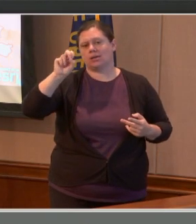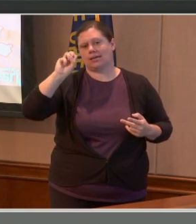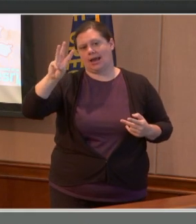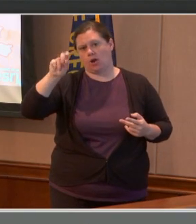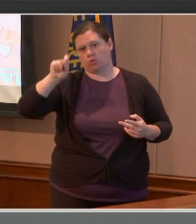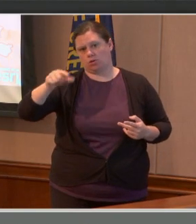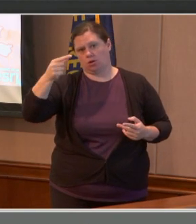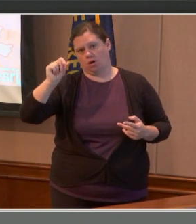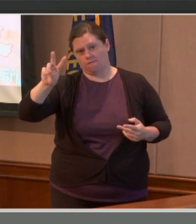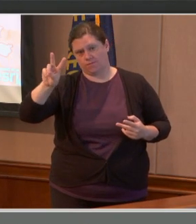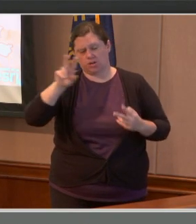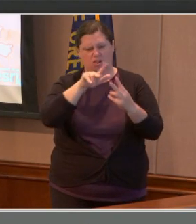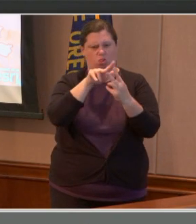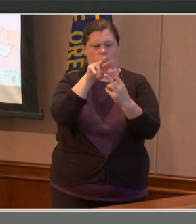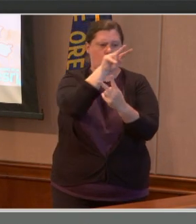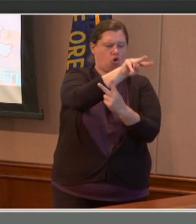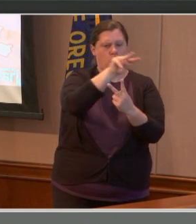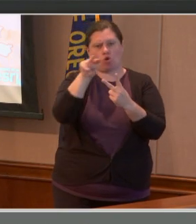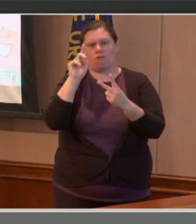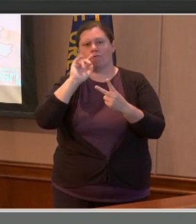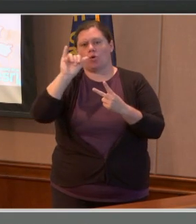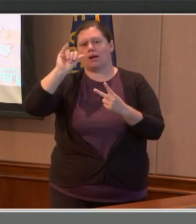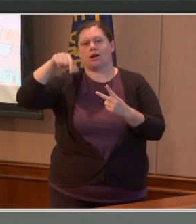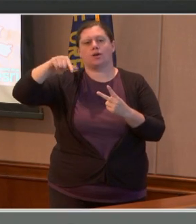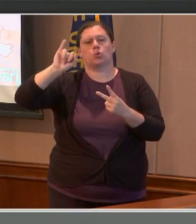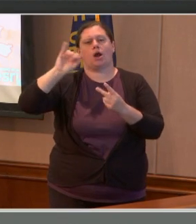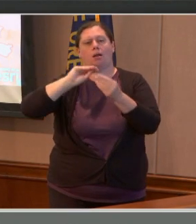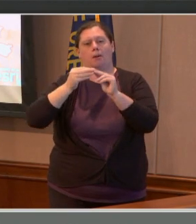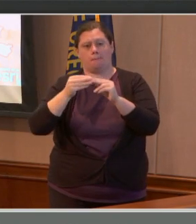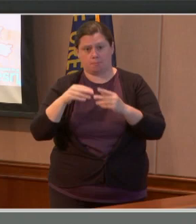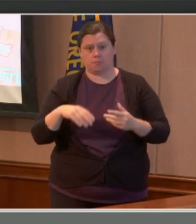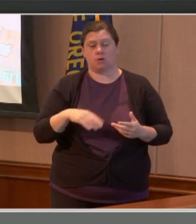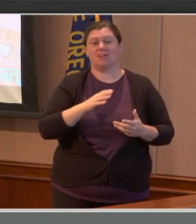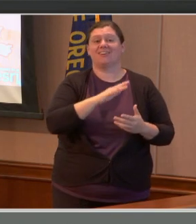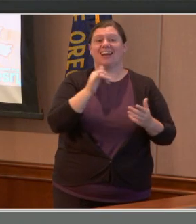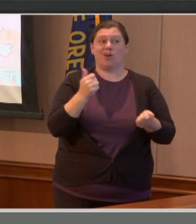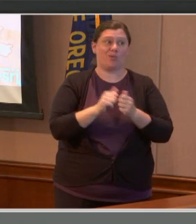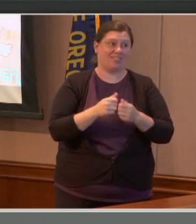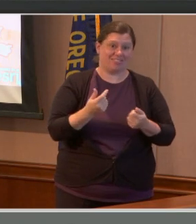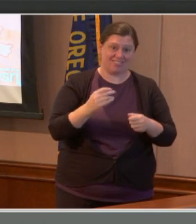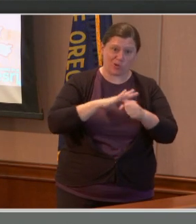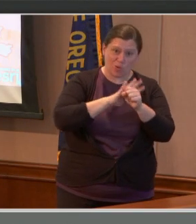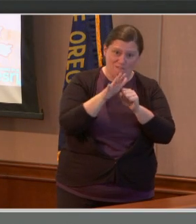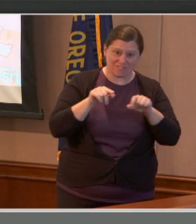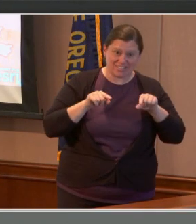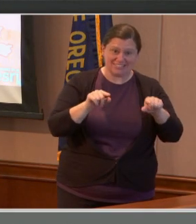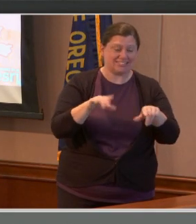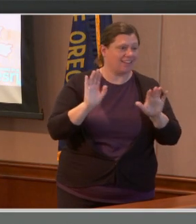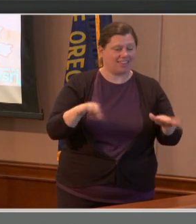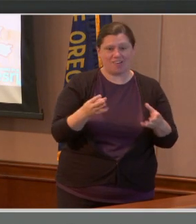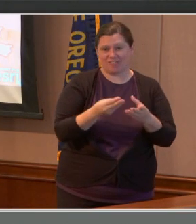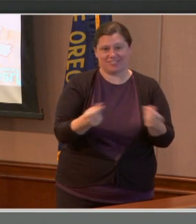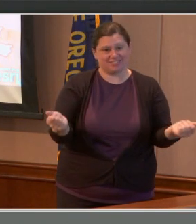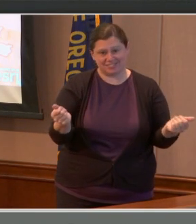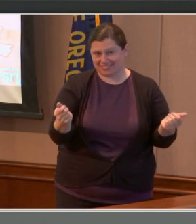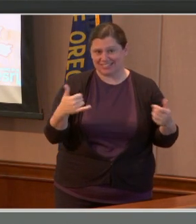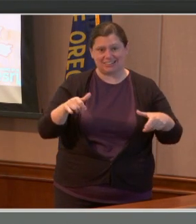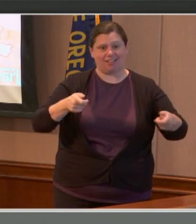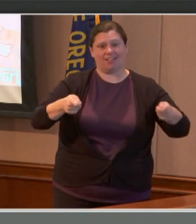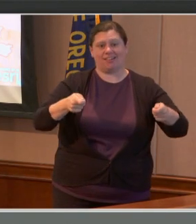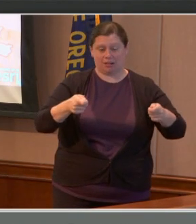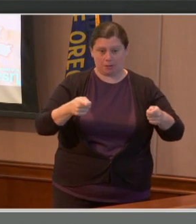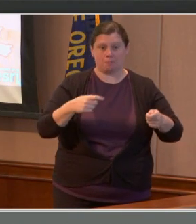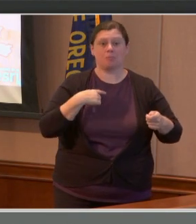important to remember that the COVID-19 pandemic has not ended. Over the weekend, we did see an uptake in cases both